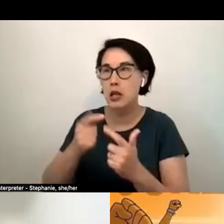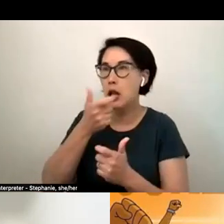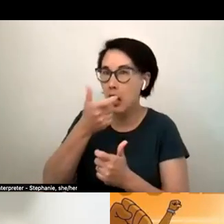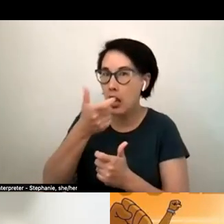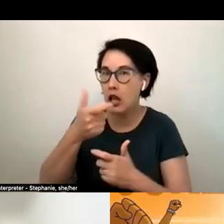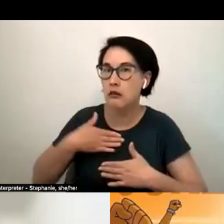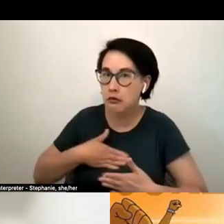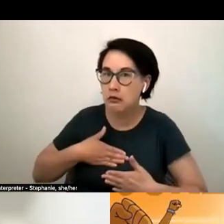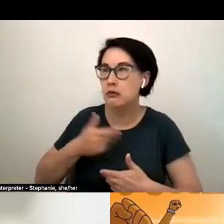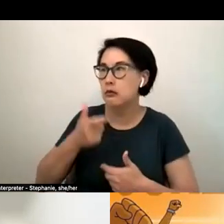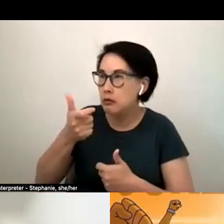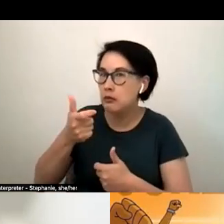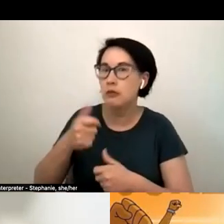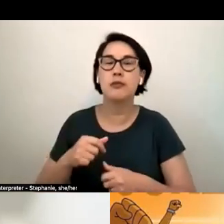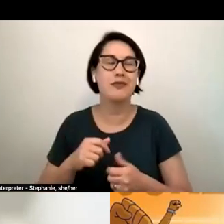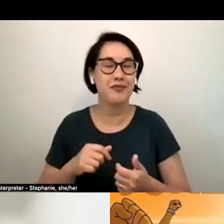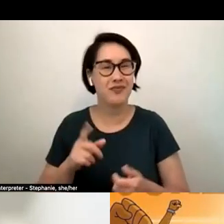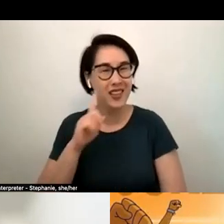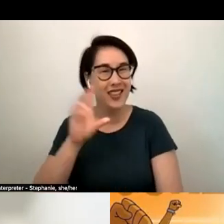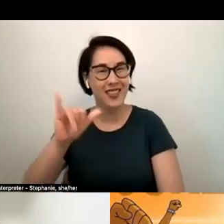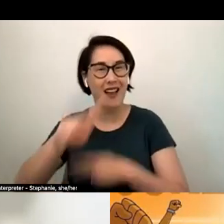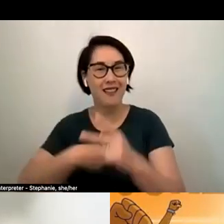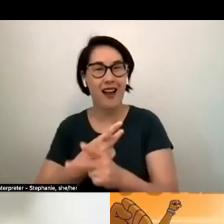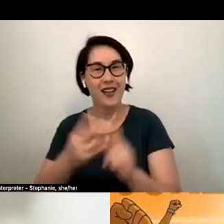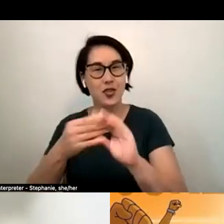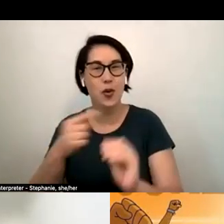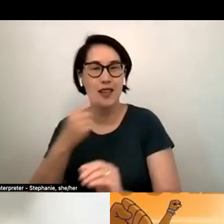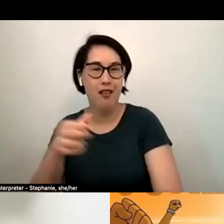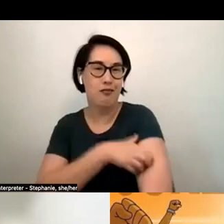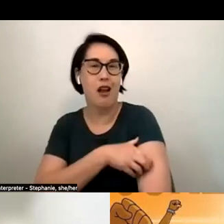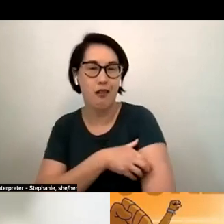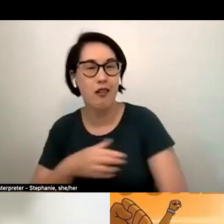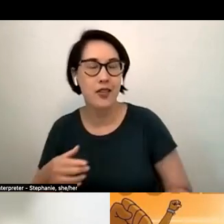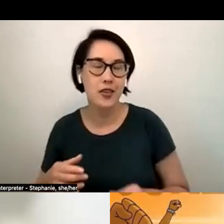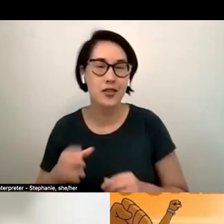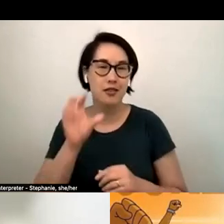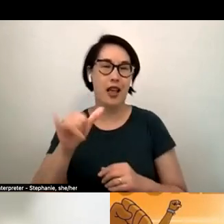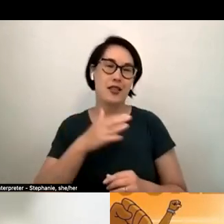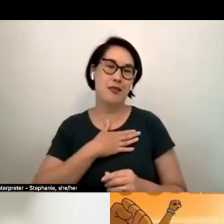and so i think those are very powerful so i guess i'll add that so